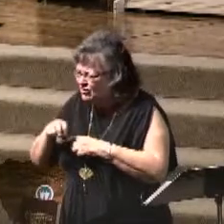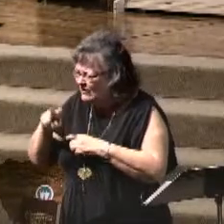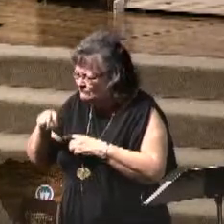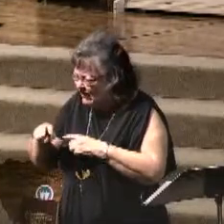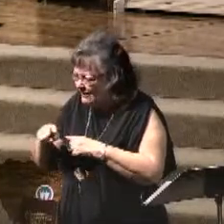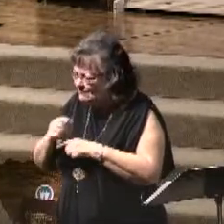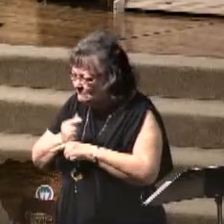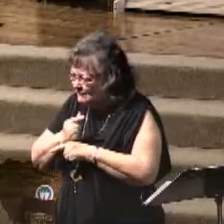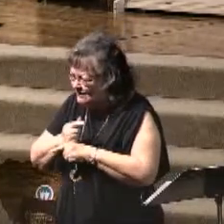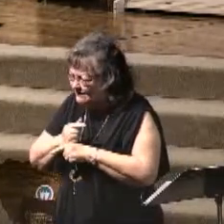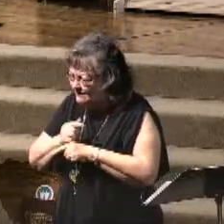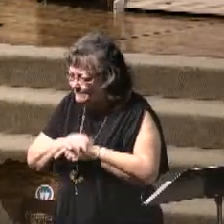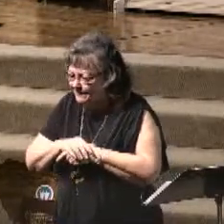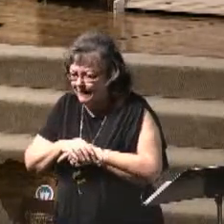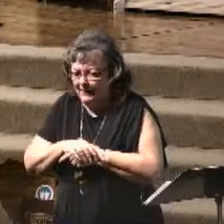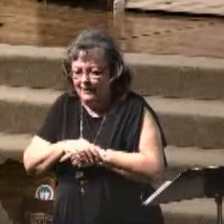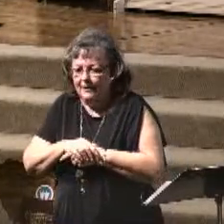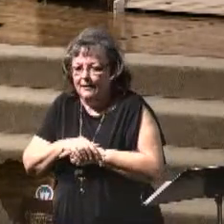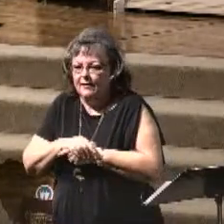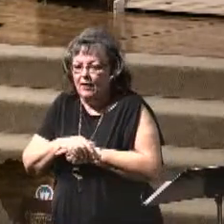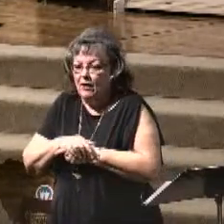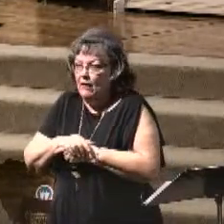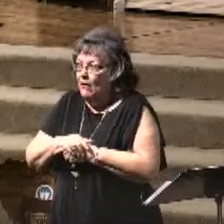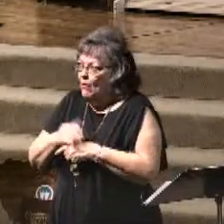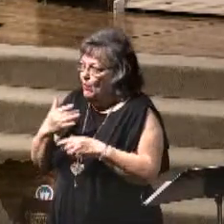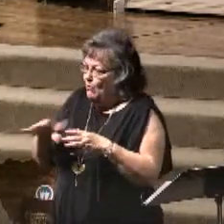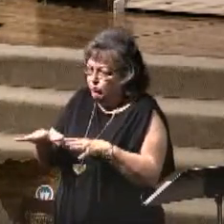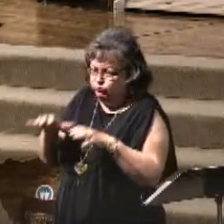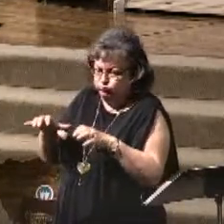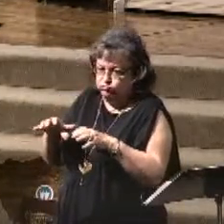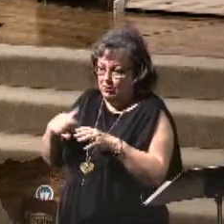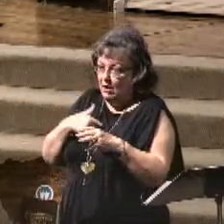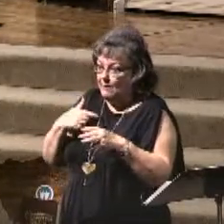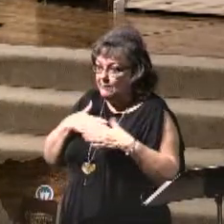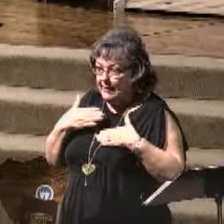very shocking and, and, and frankly, I'm glad I won't be here.